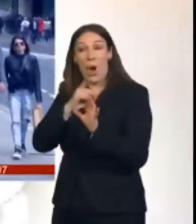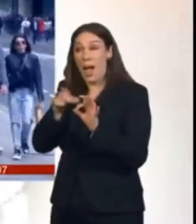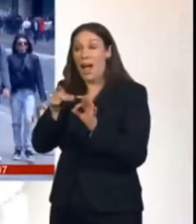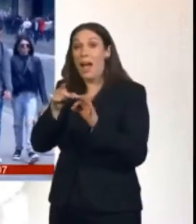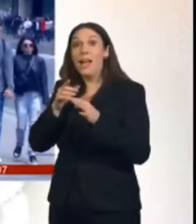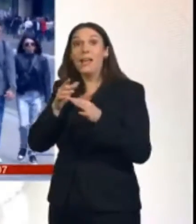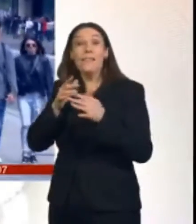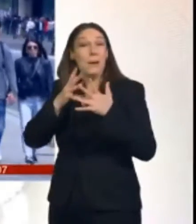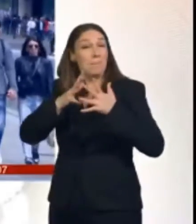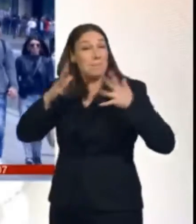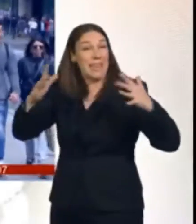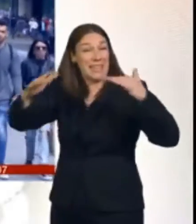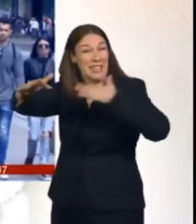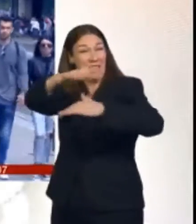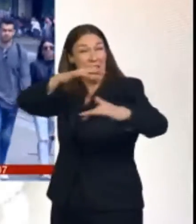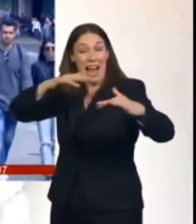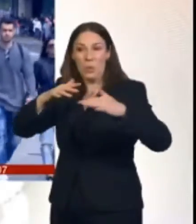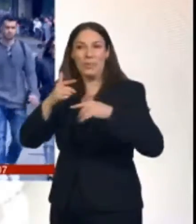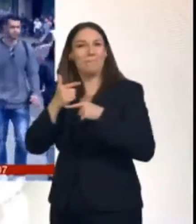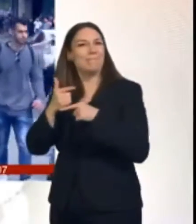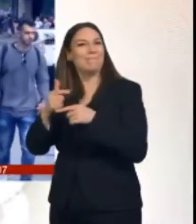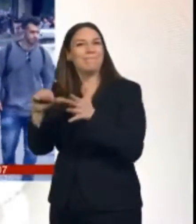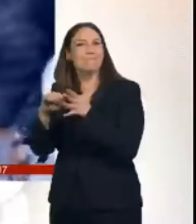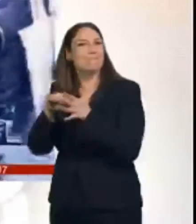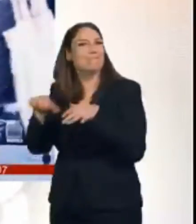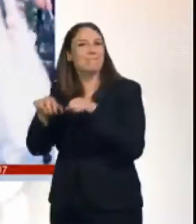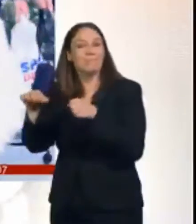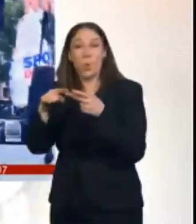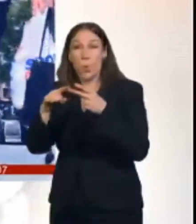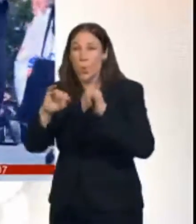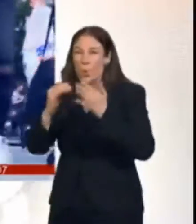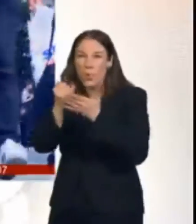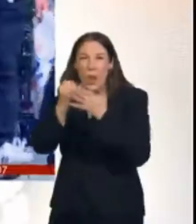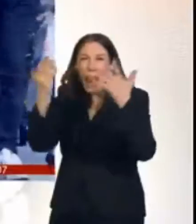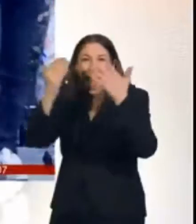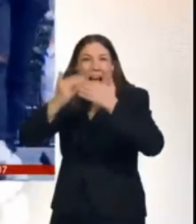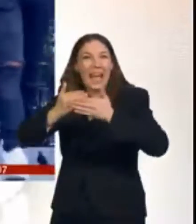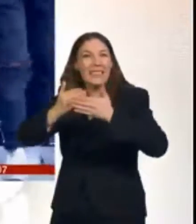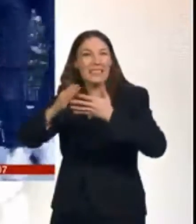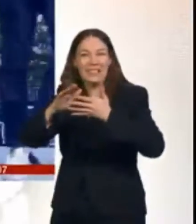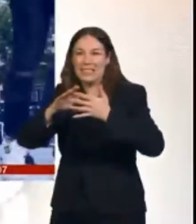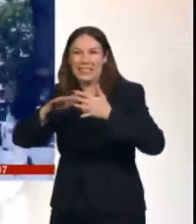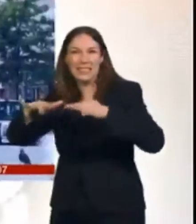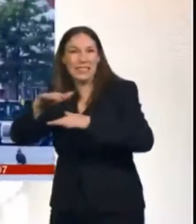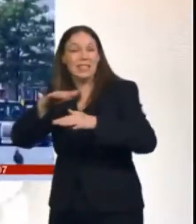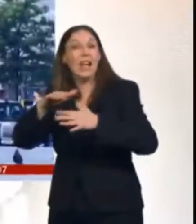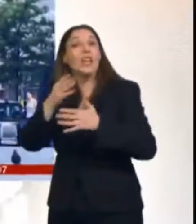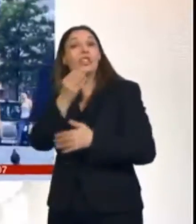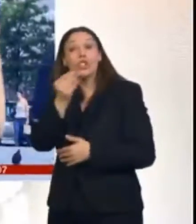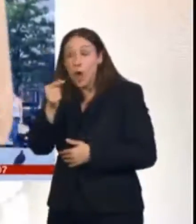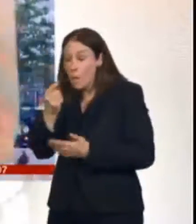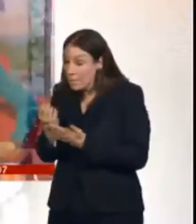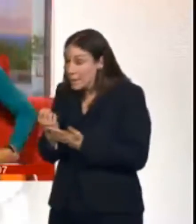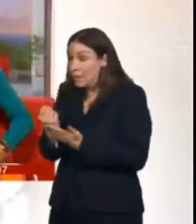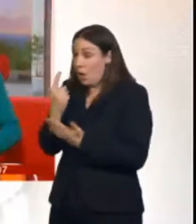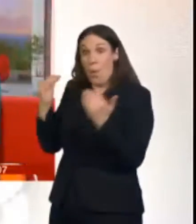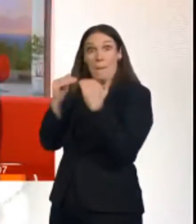while the face type of a small number of people triggered false positive results. Danny Shaw, BBC News.